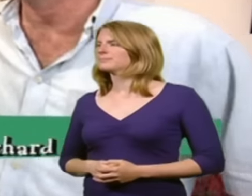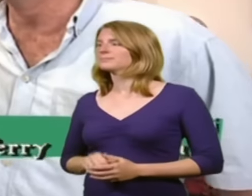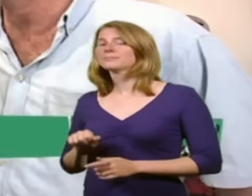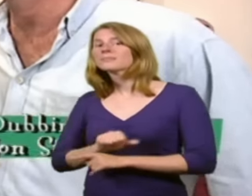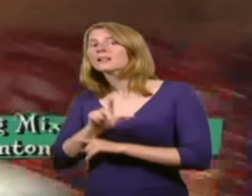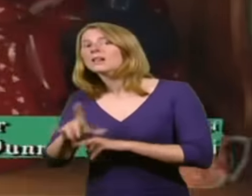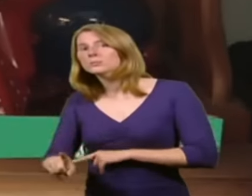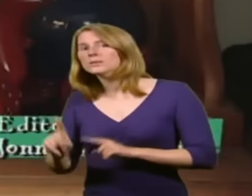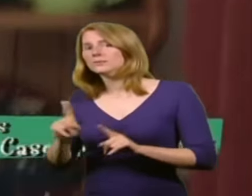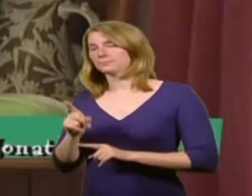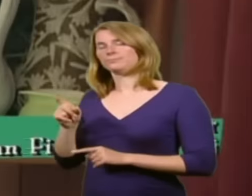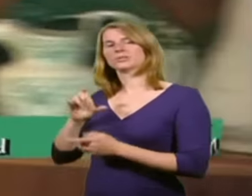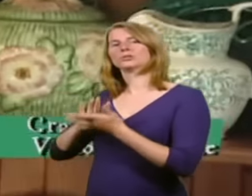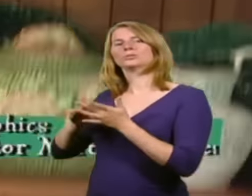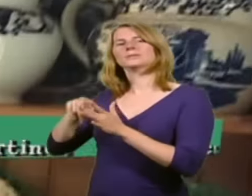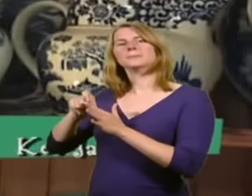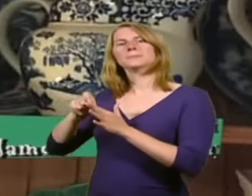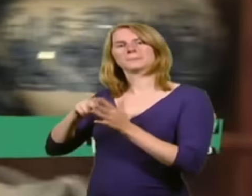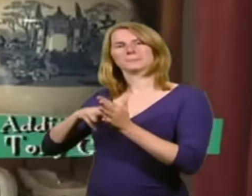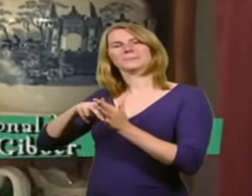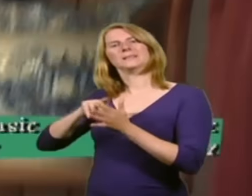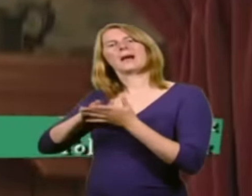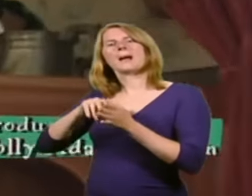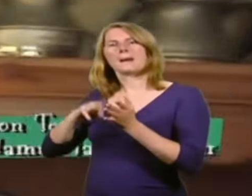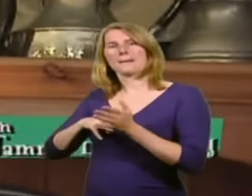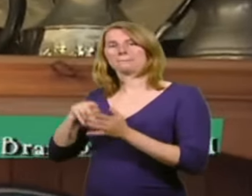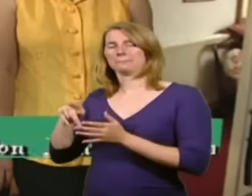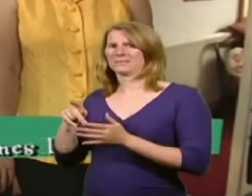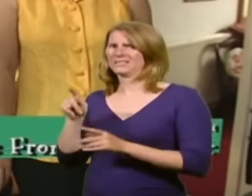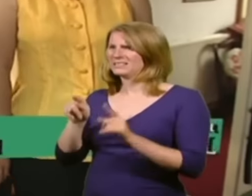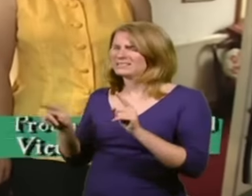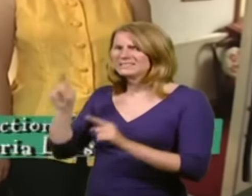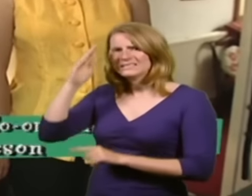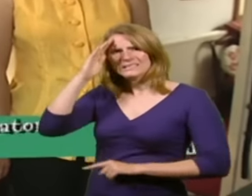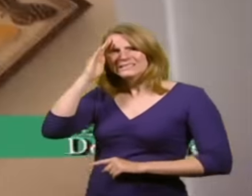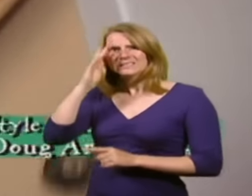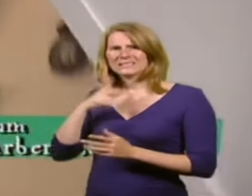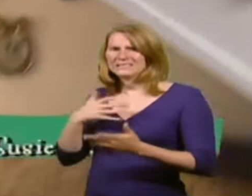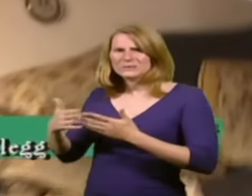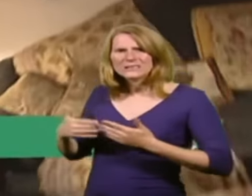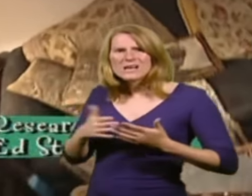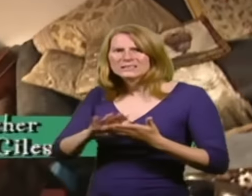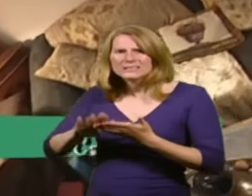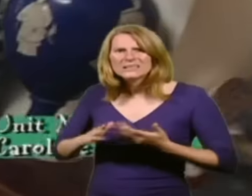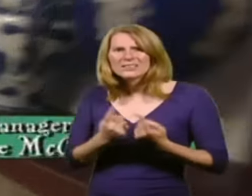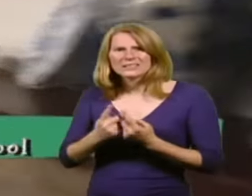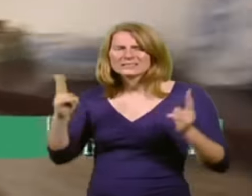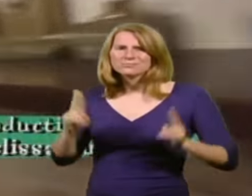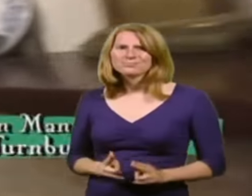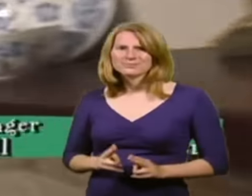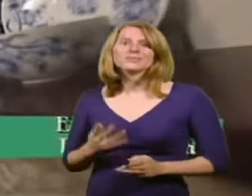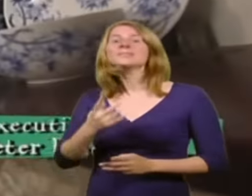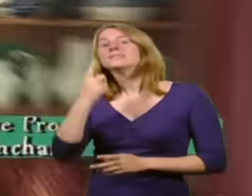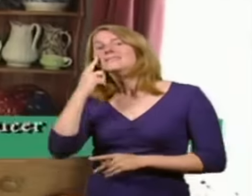Join us next week from Chippenham, where Anne diagnoses an almost terminal case of clutter, clutter, and yes, you've guessed it,